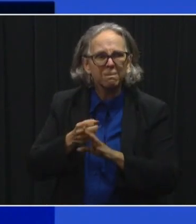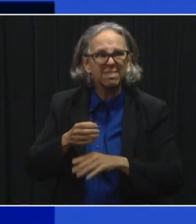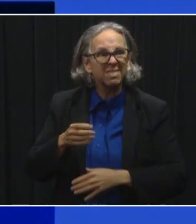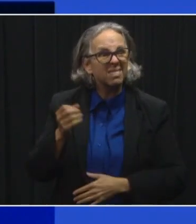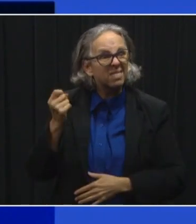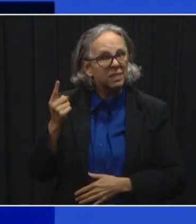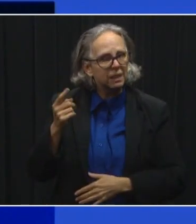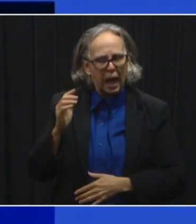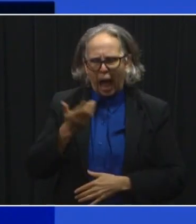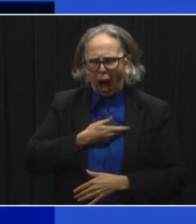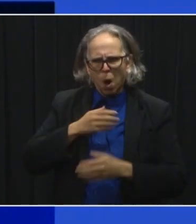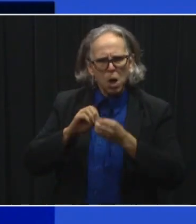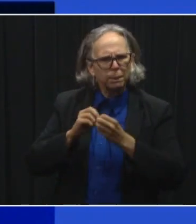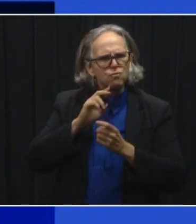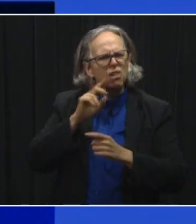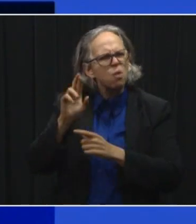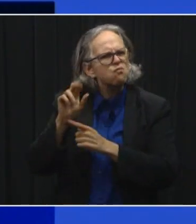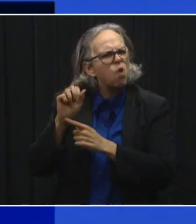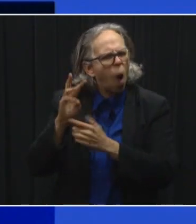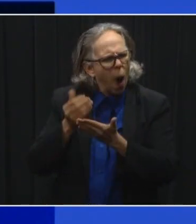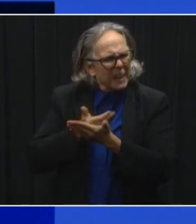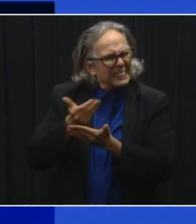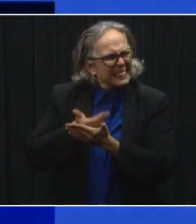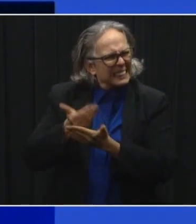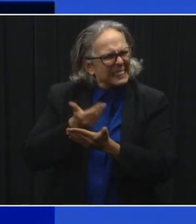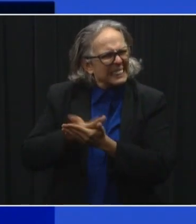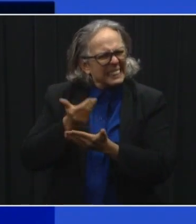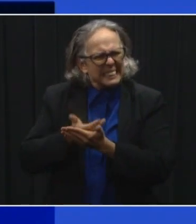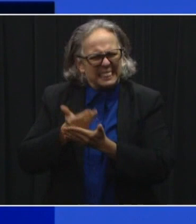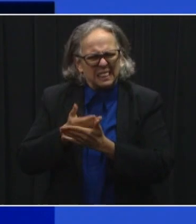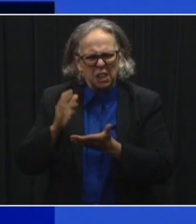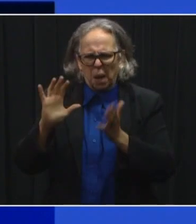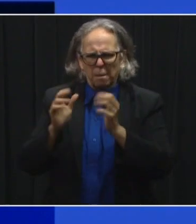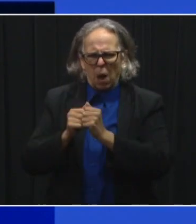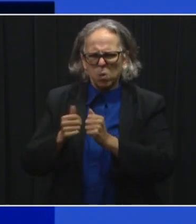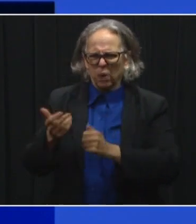4th. Uh, that that number, uh,